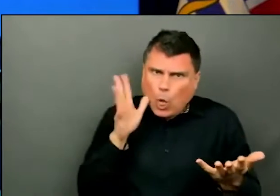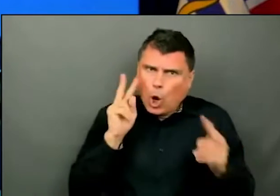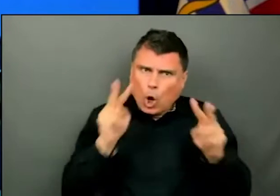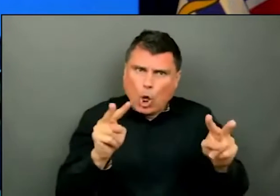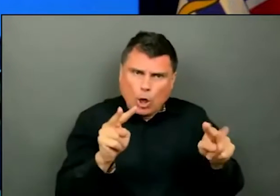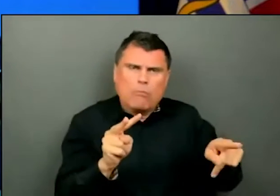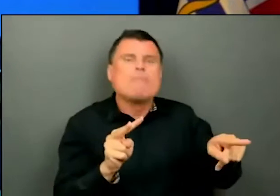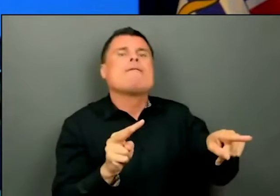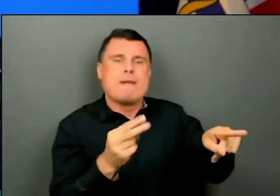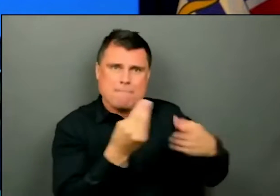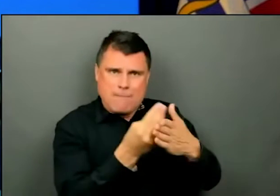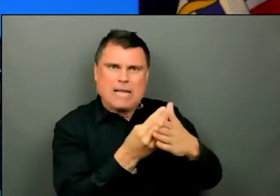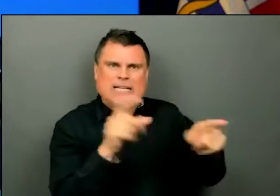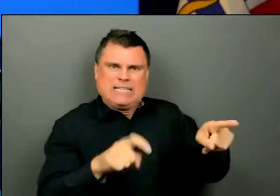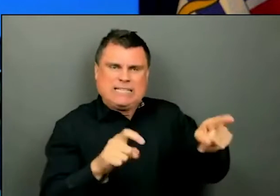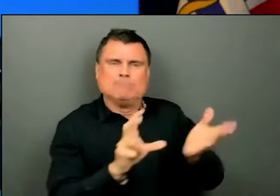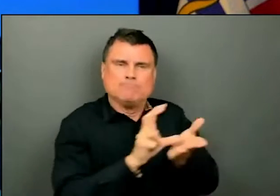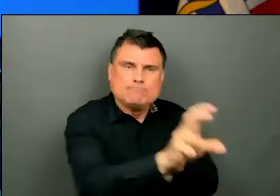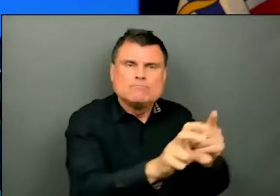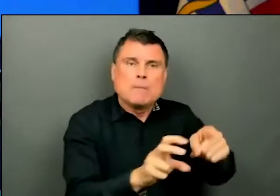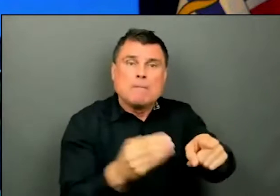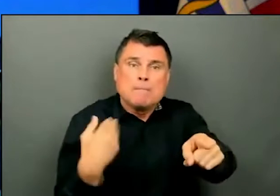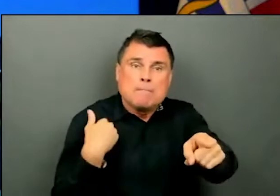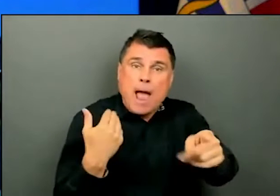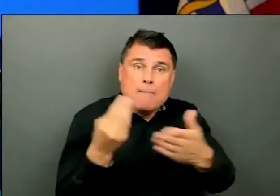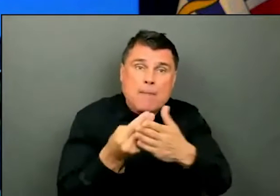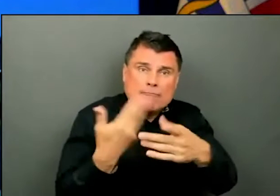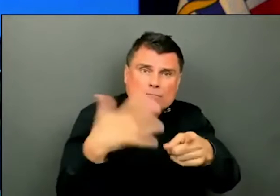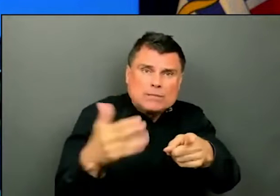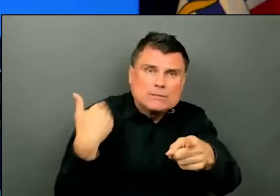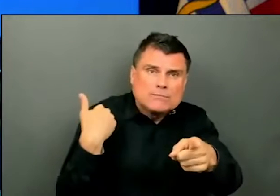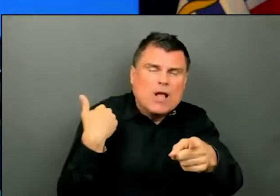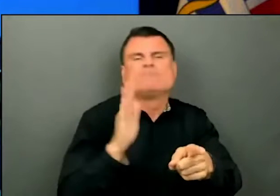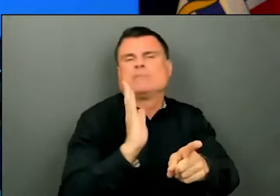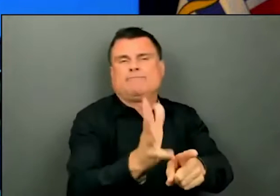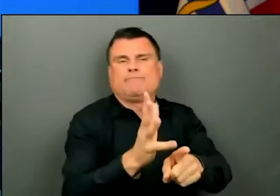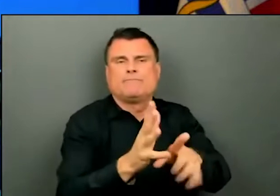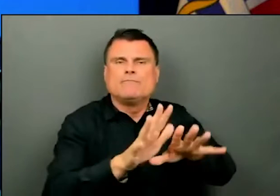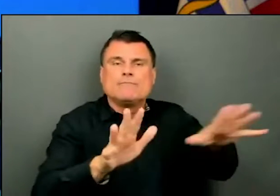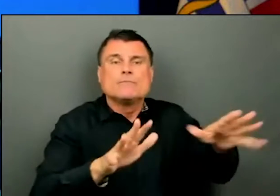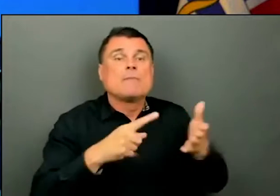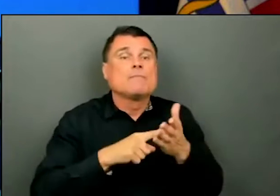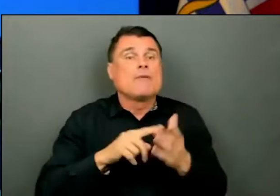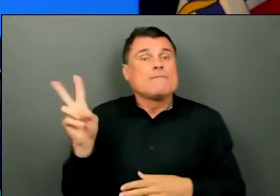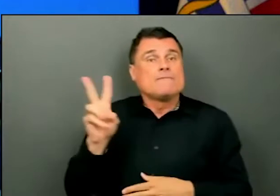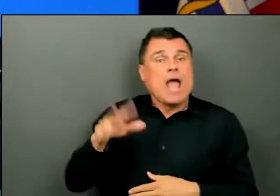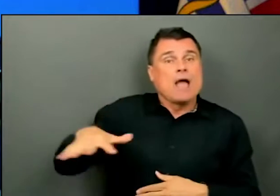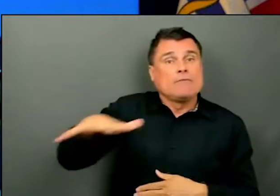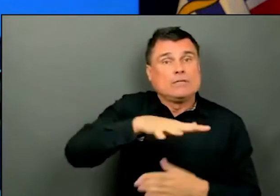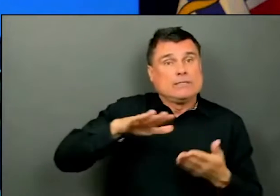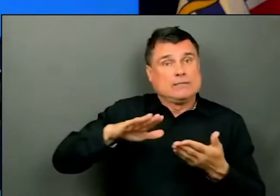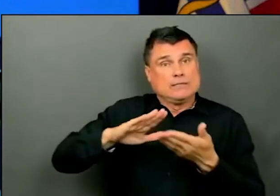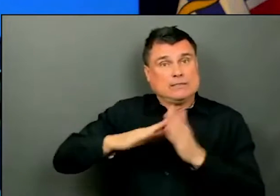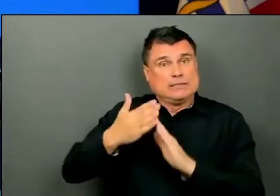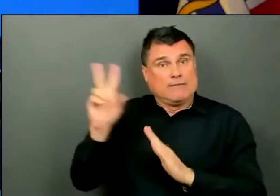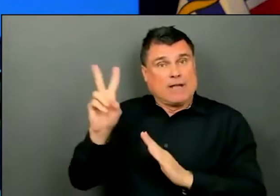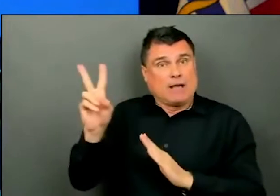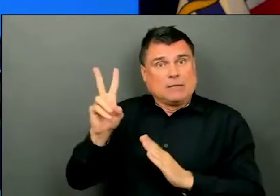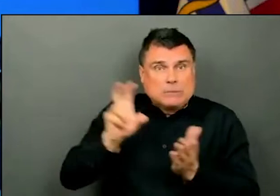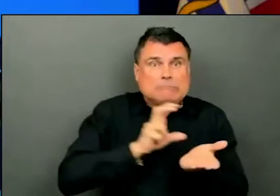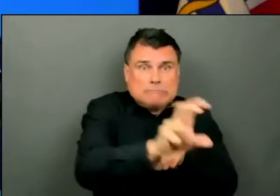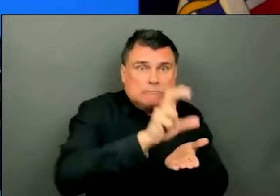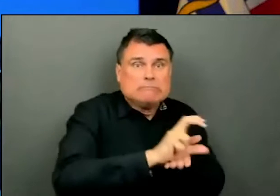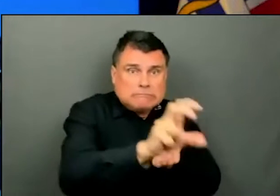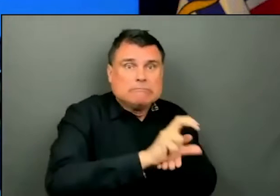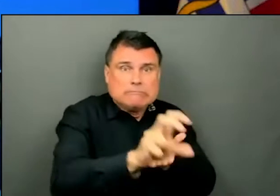the burden of the PNE all on the shoulders of the city of Vancouver, which doesn't have the same sort of access to funds as your government does? Well,